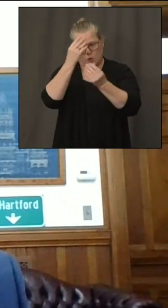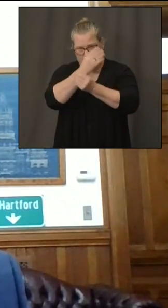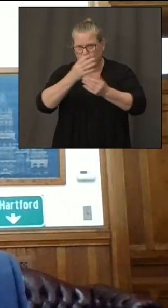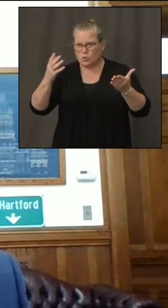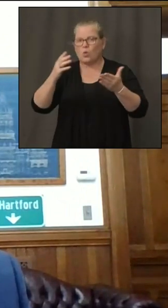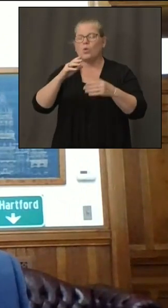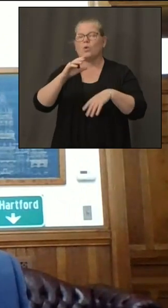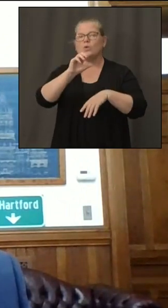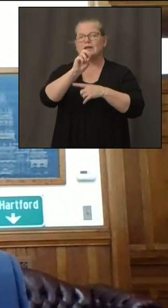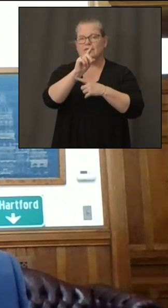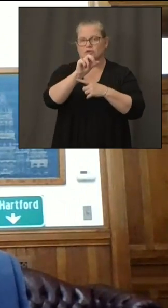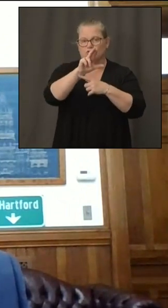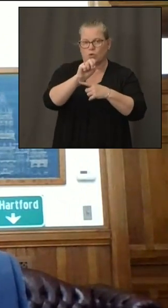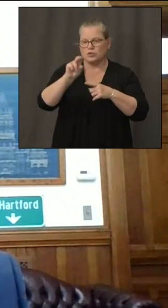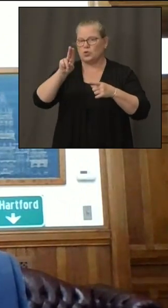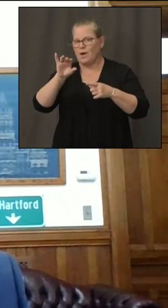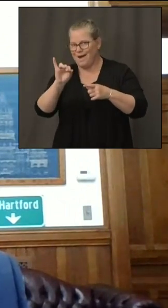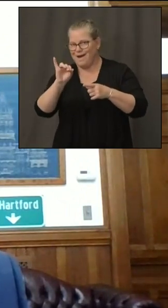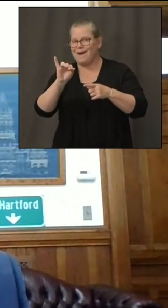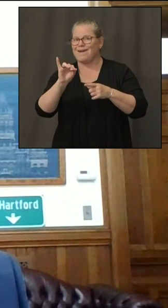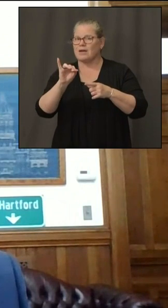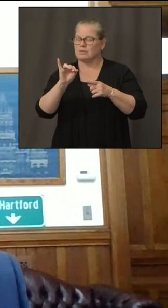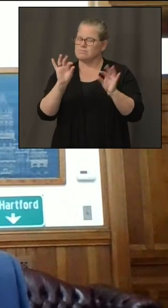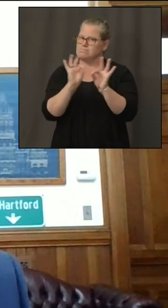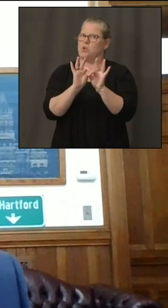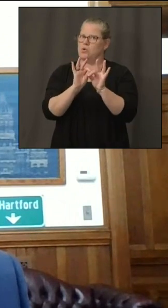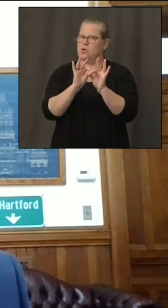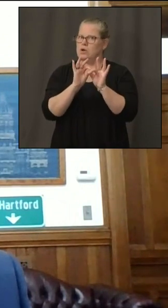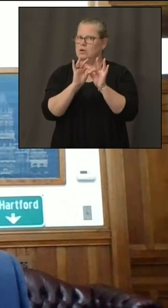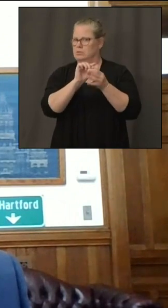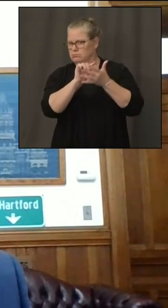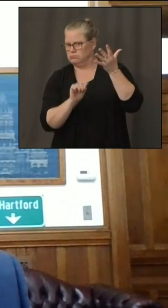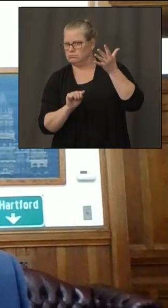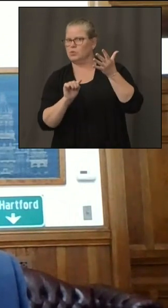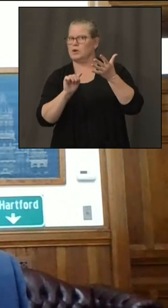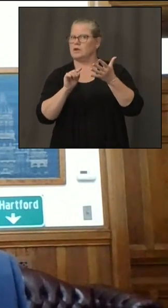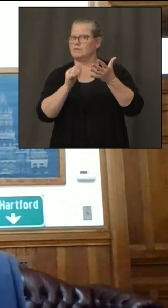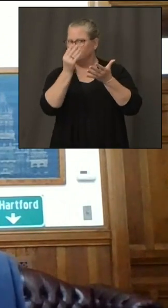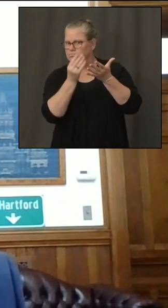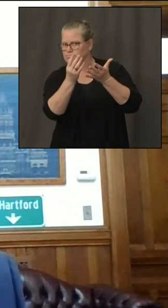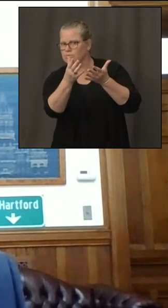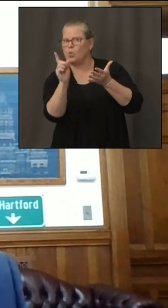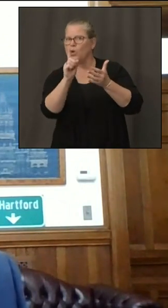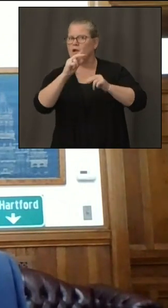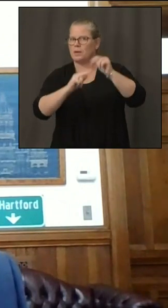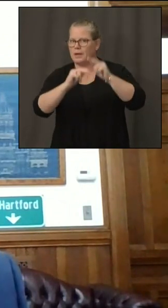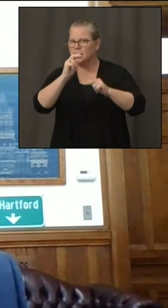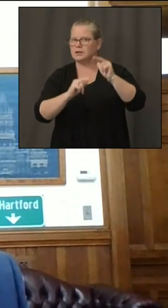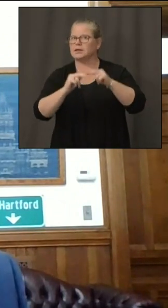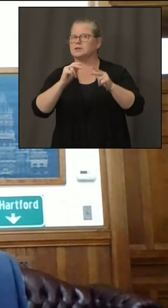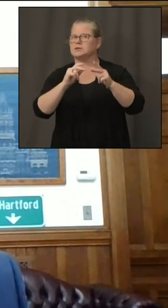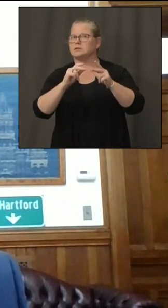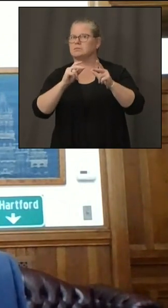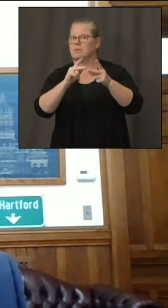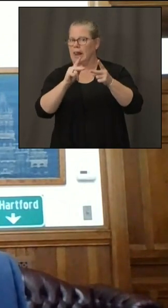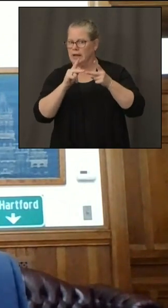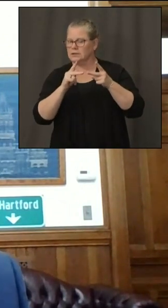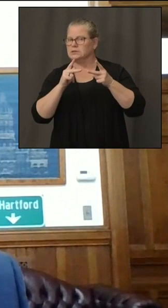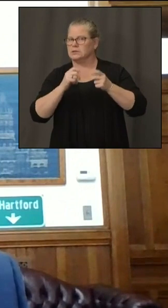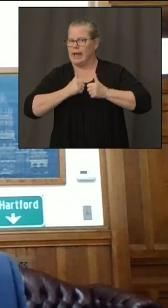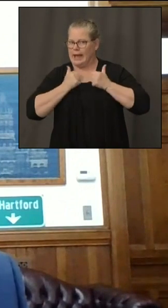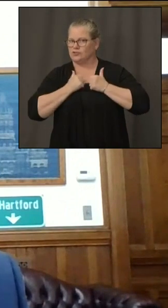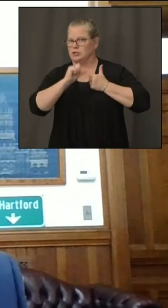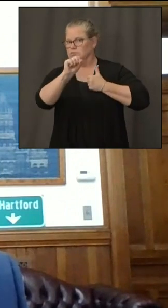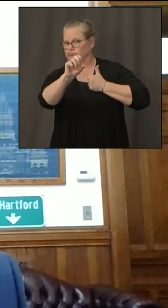lists to eversource ui based upon where those buildings are located um especially for the needed